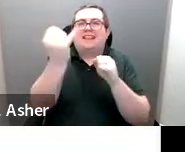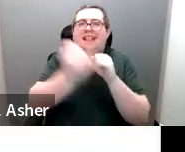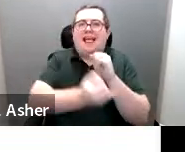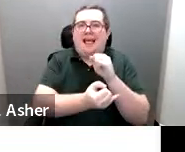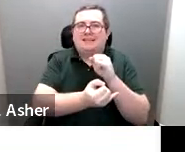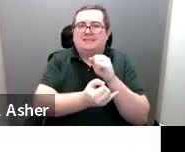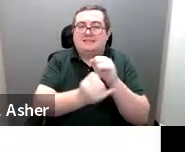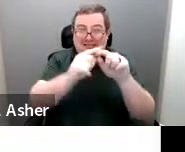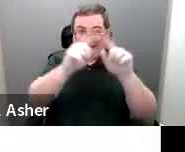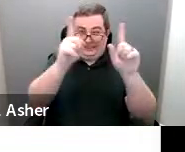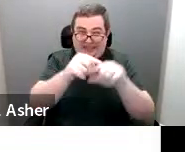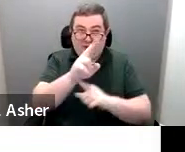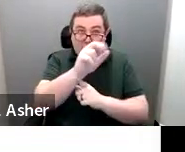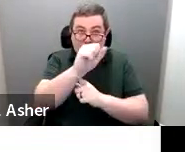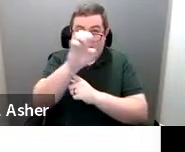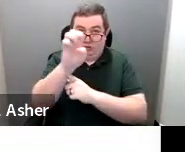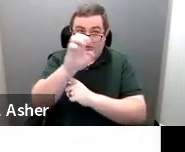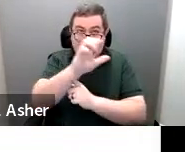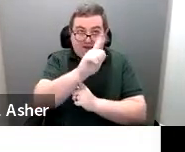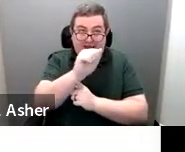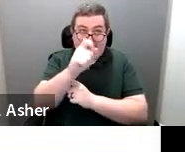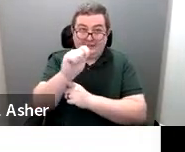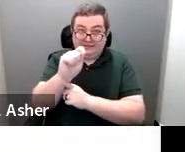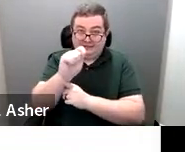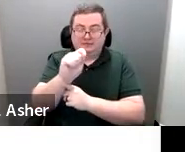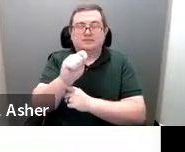to give priority to those with disabilities.